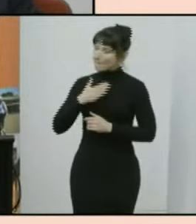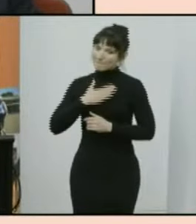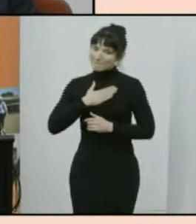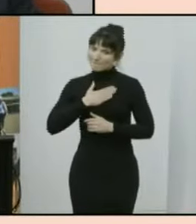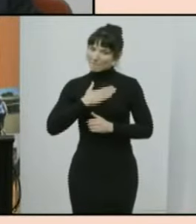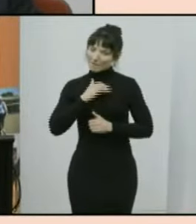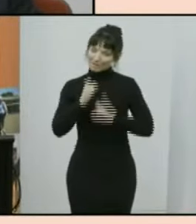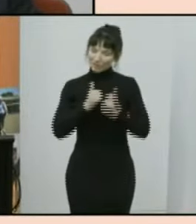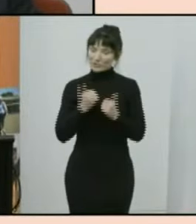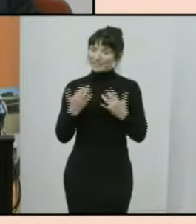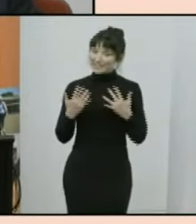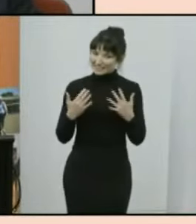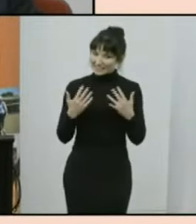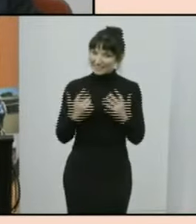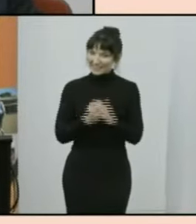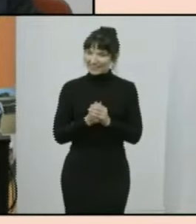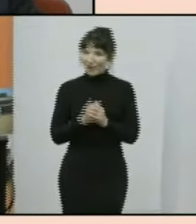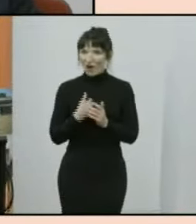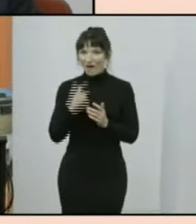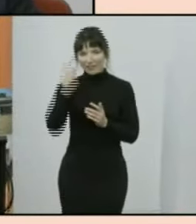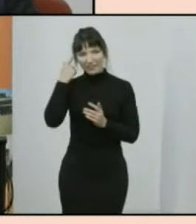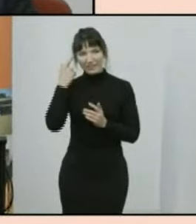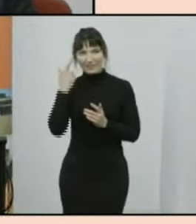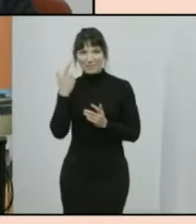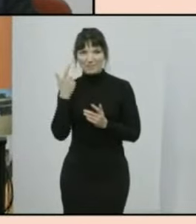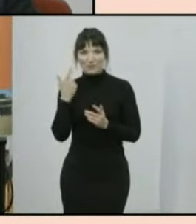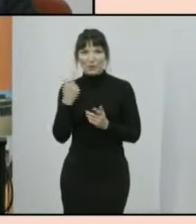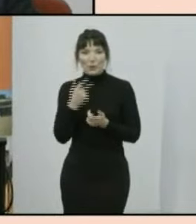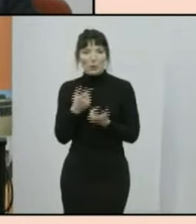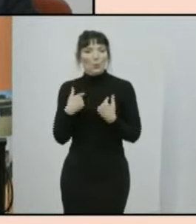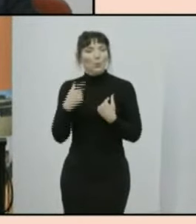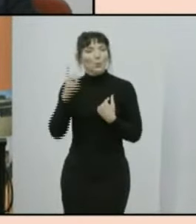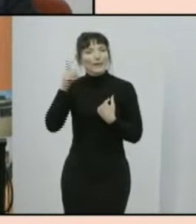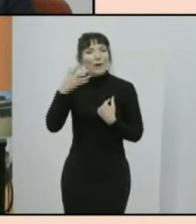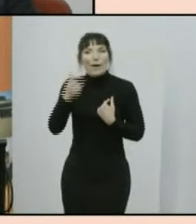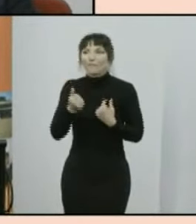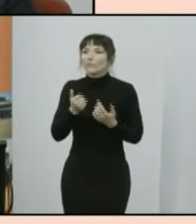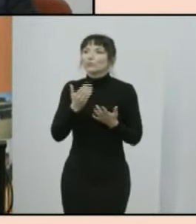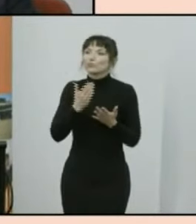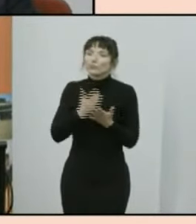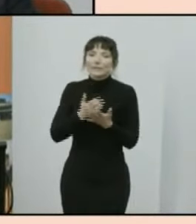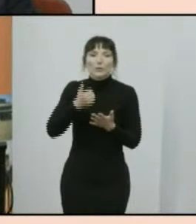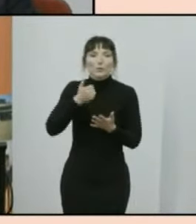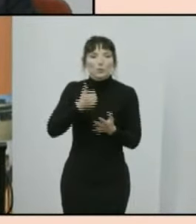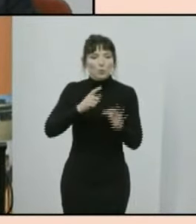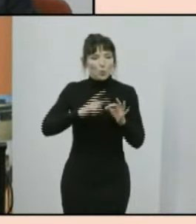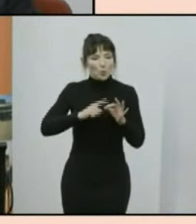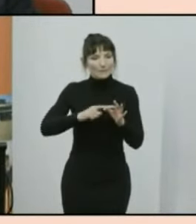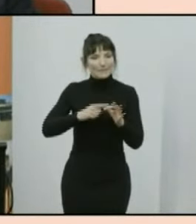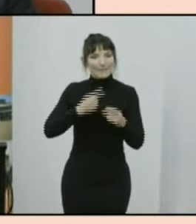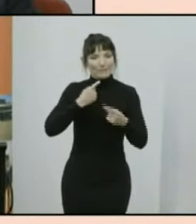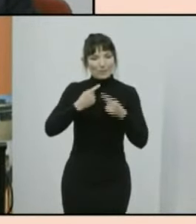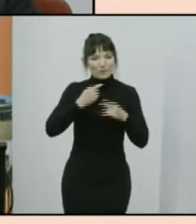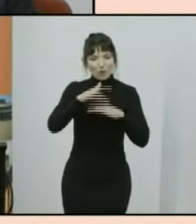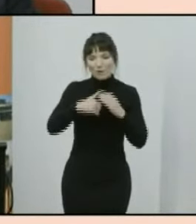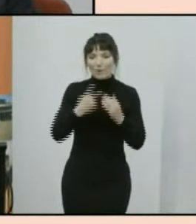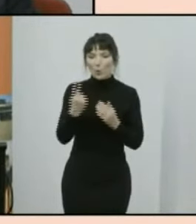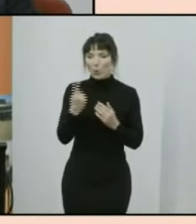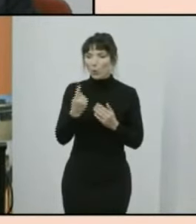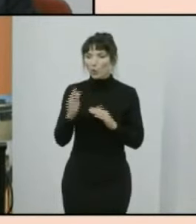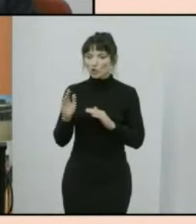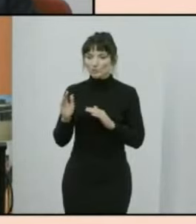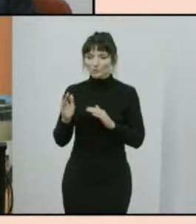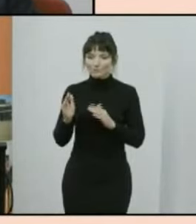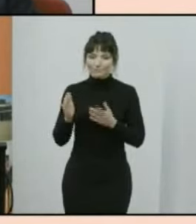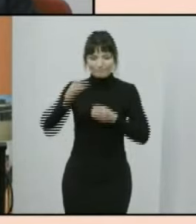statistic i think in the sense is that we now have good quality data on those who've served with the australian defense force that's something australia